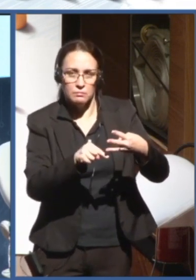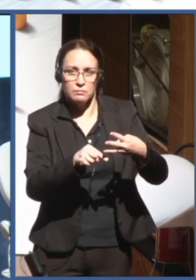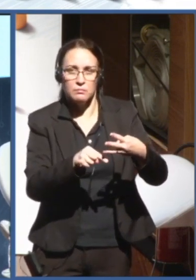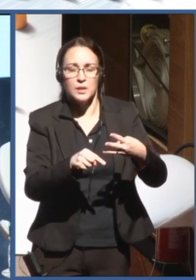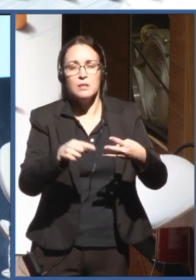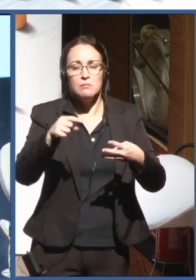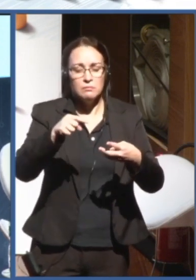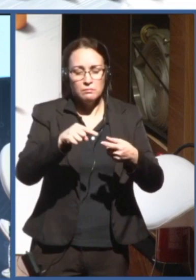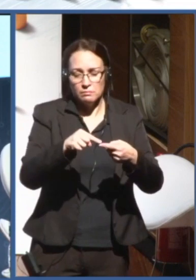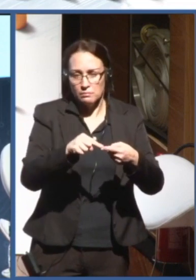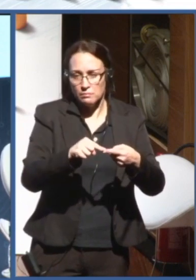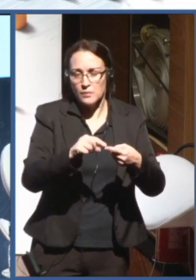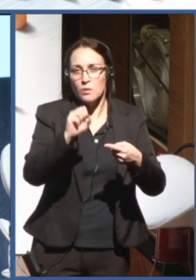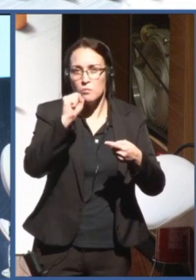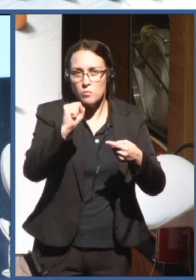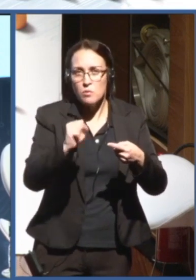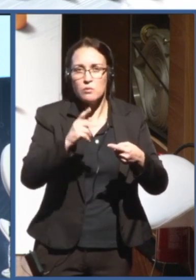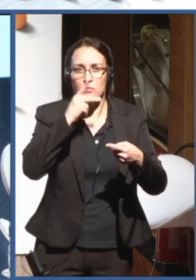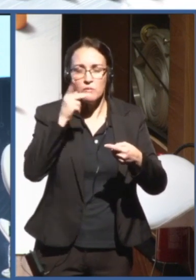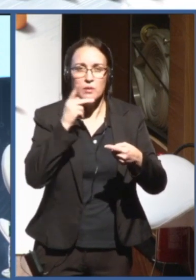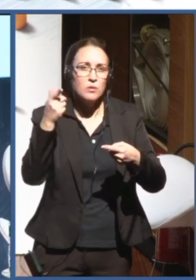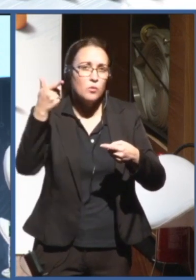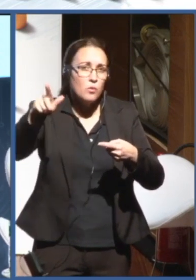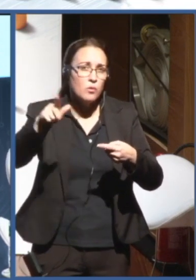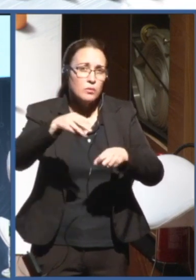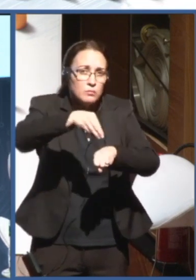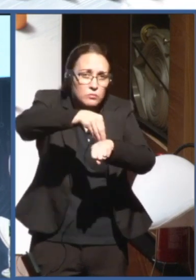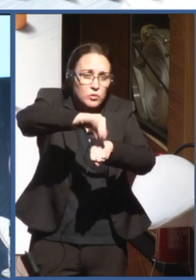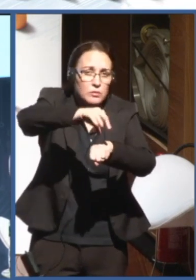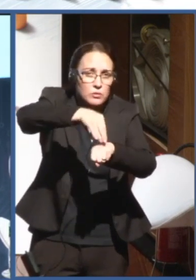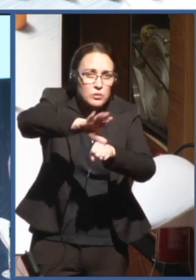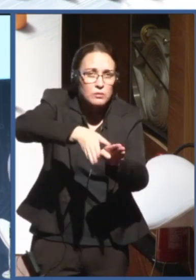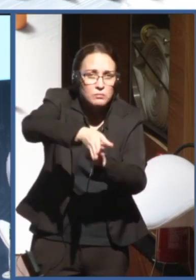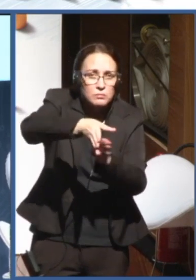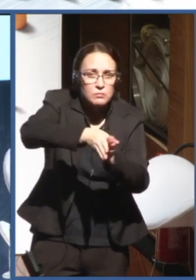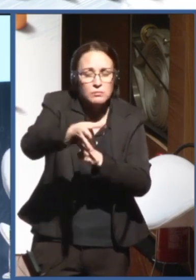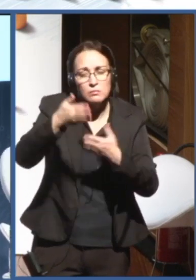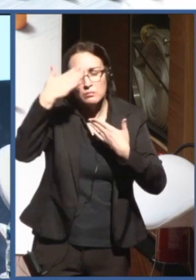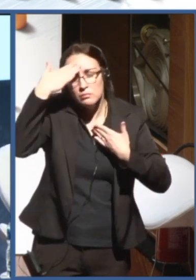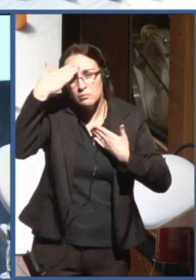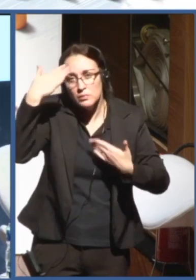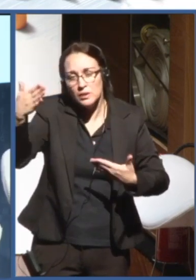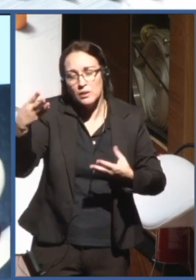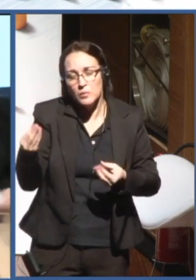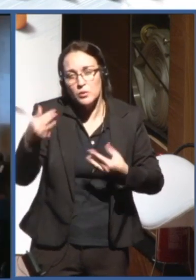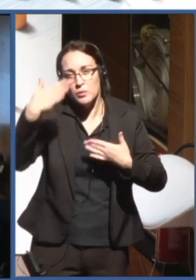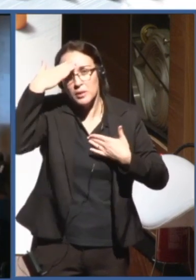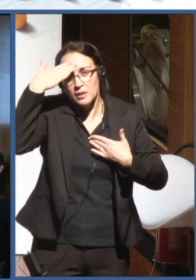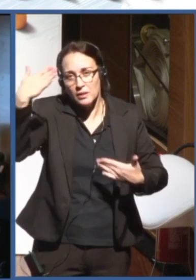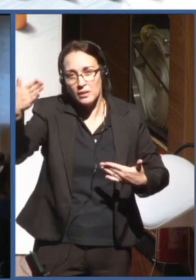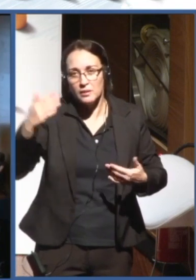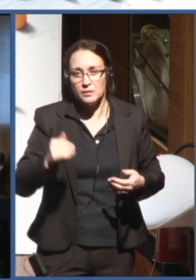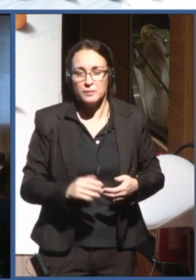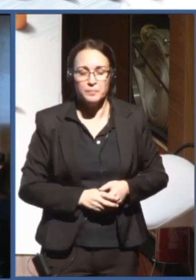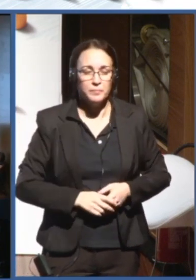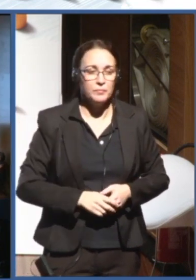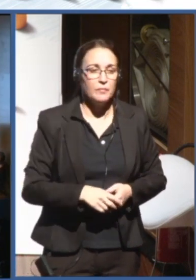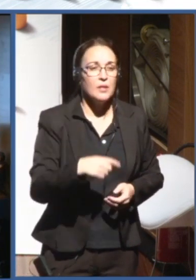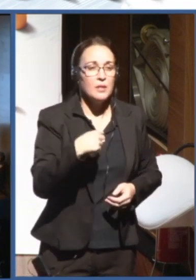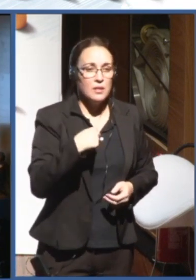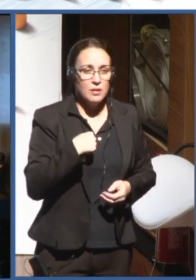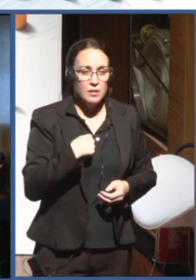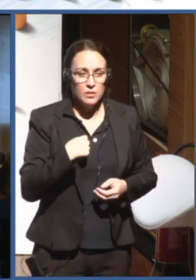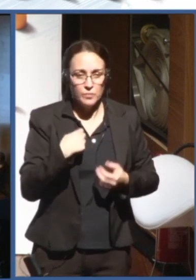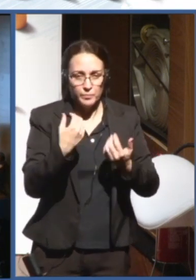recommendations made by the Special Rapporteur in further along. Thank you. Thank you very much. Thank you very much. I want to come back to Sasha.